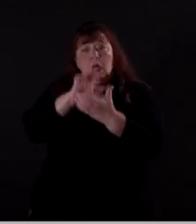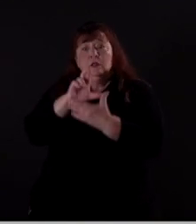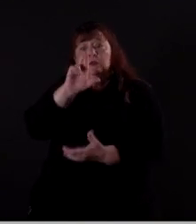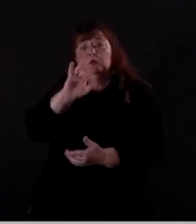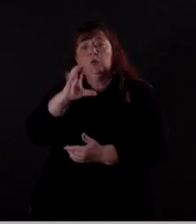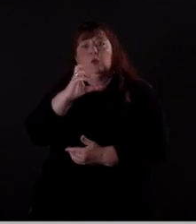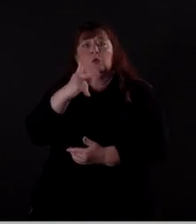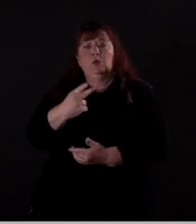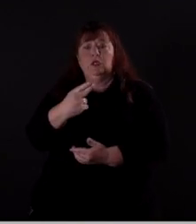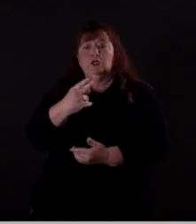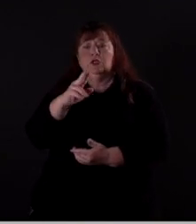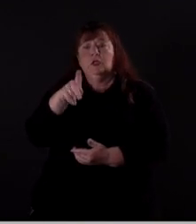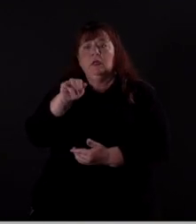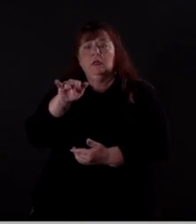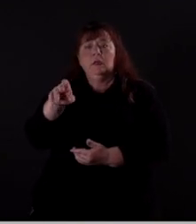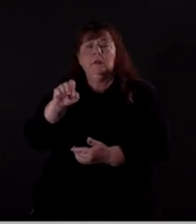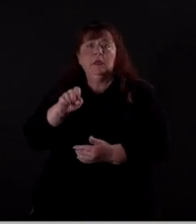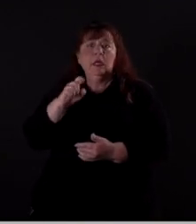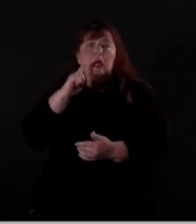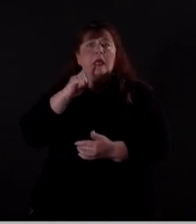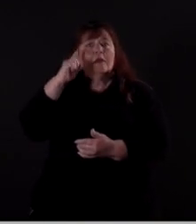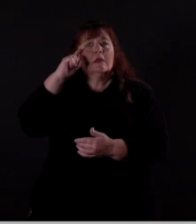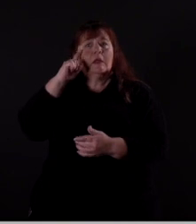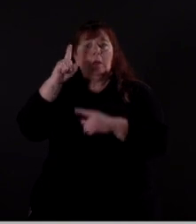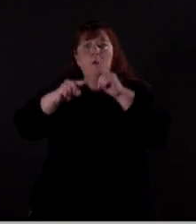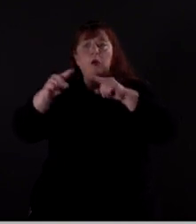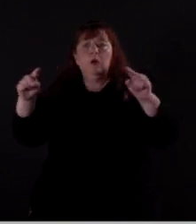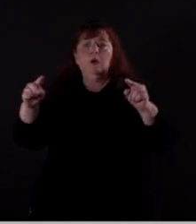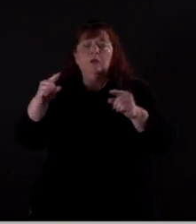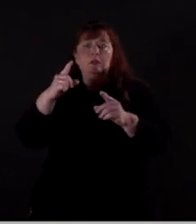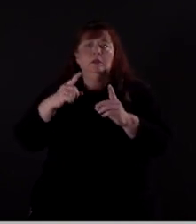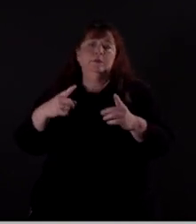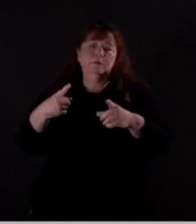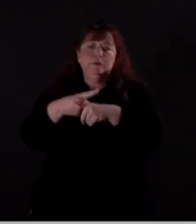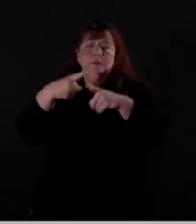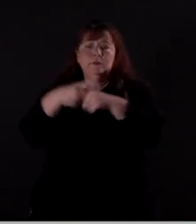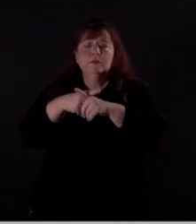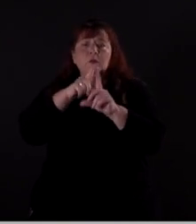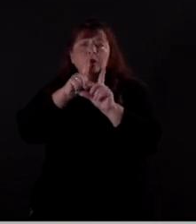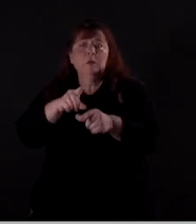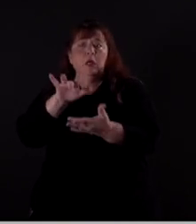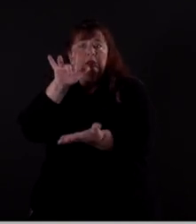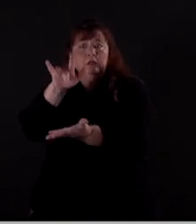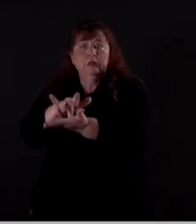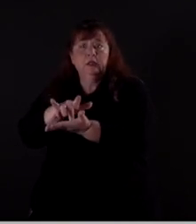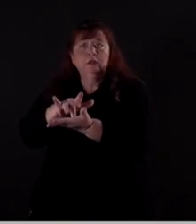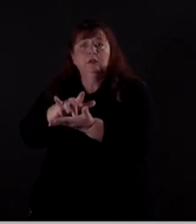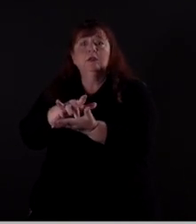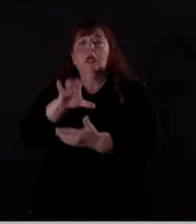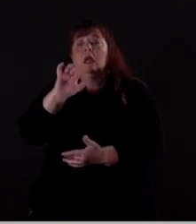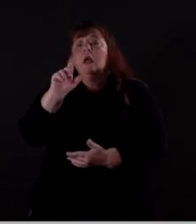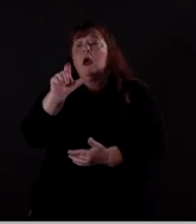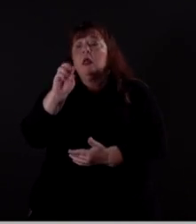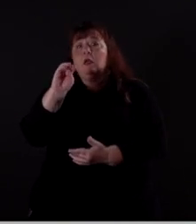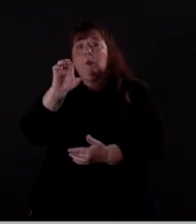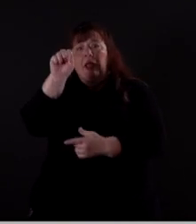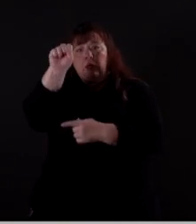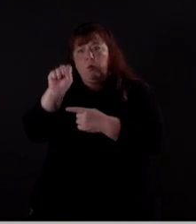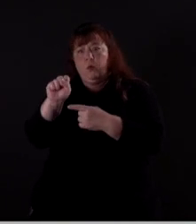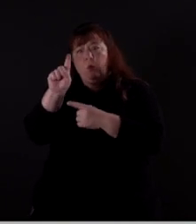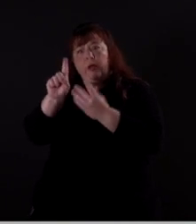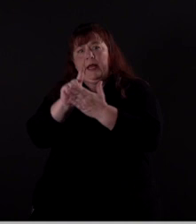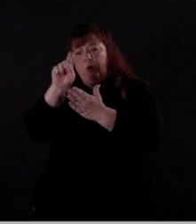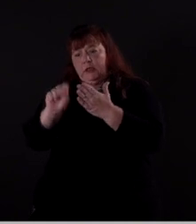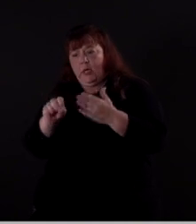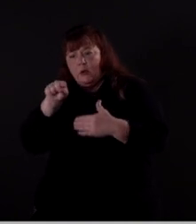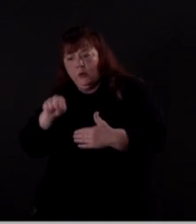Payne integrates that behavioral detection mindset with his multifaceted crisis response center. Less than an hour south of Columbine, Rich is the director